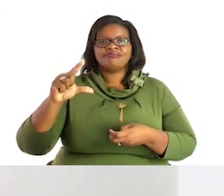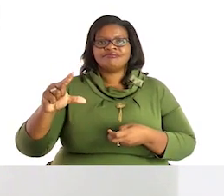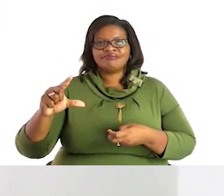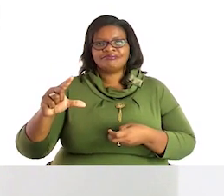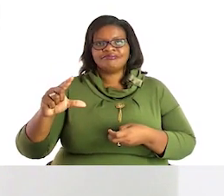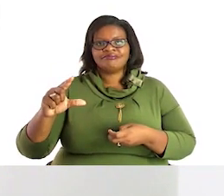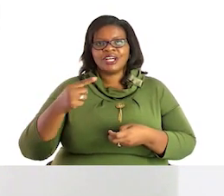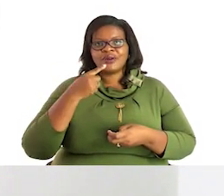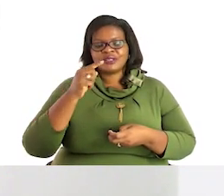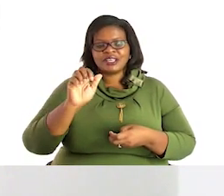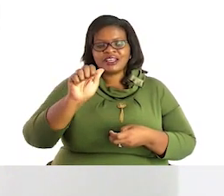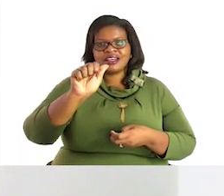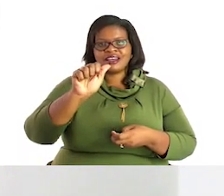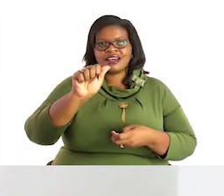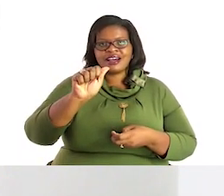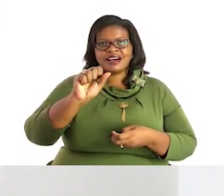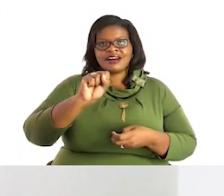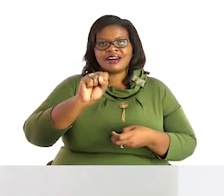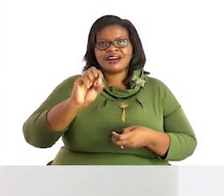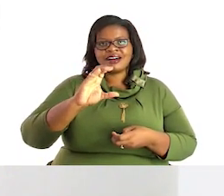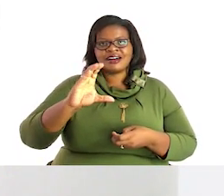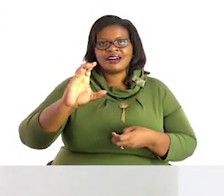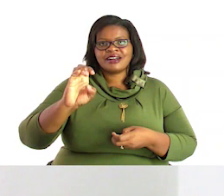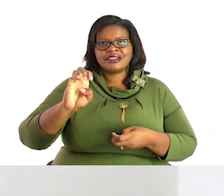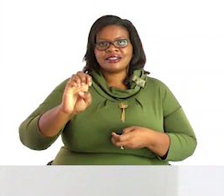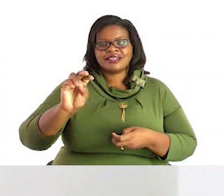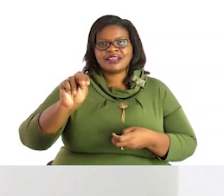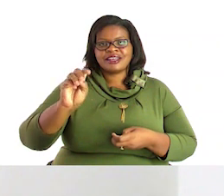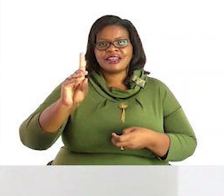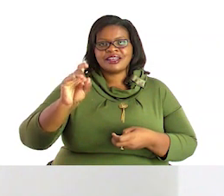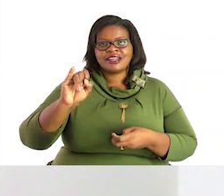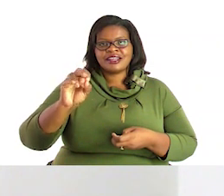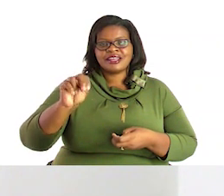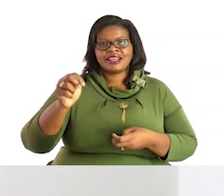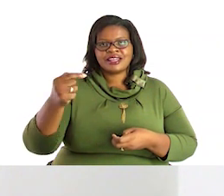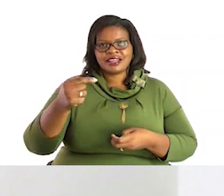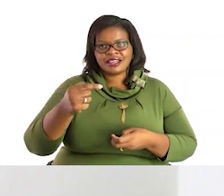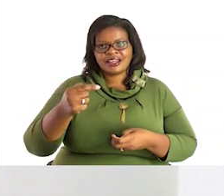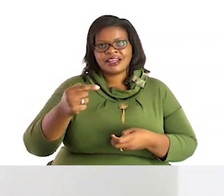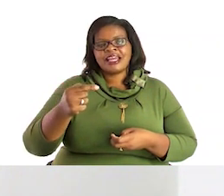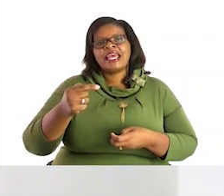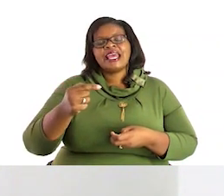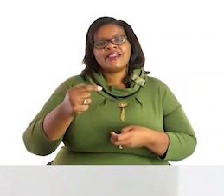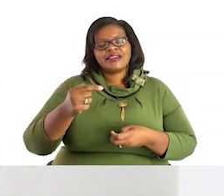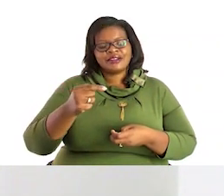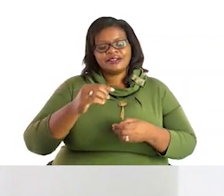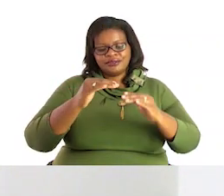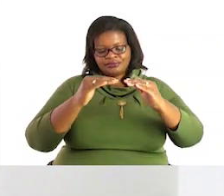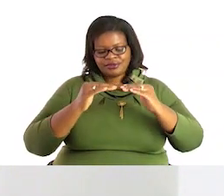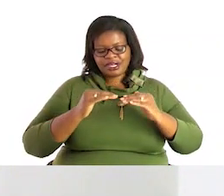called ascending order then the other way of arranging numbers is descending order